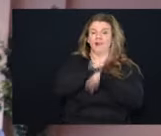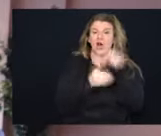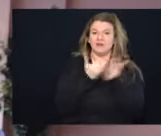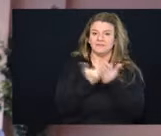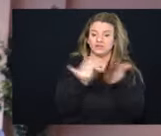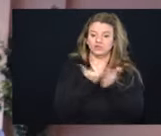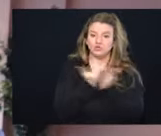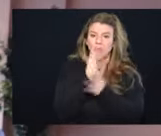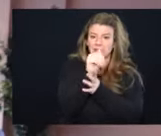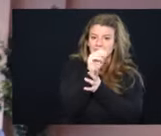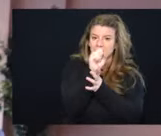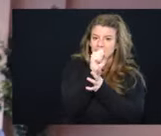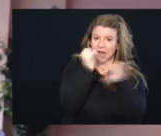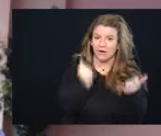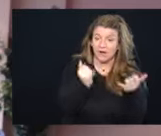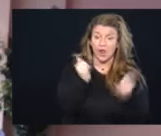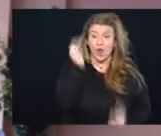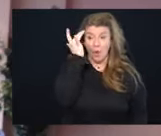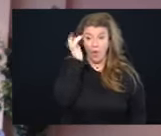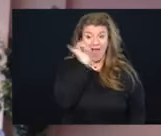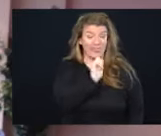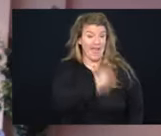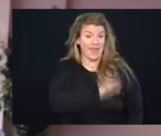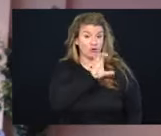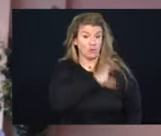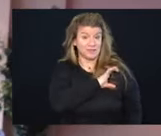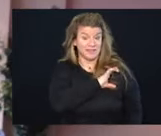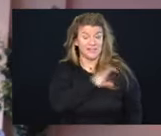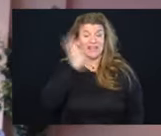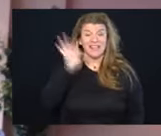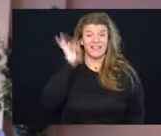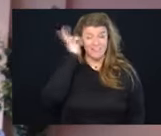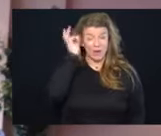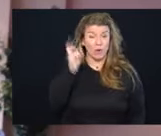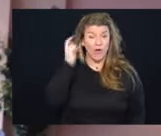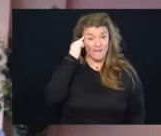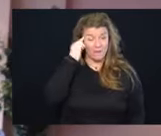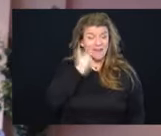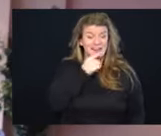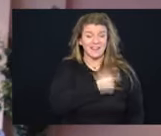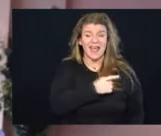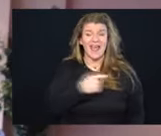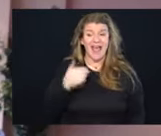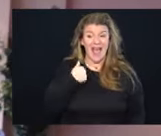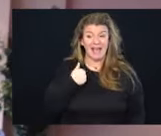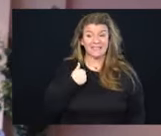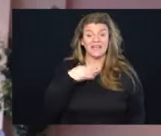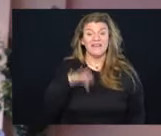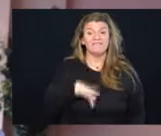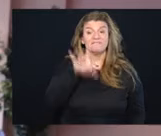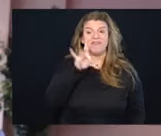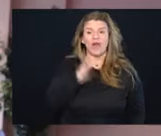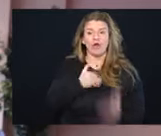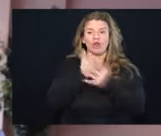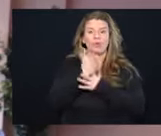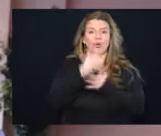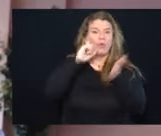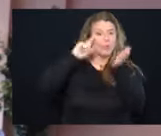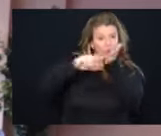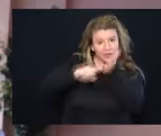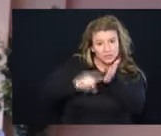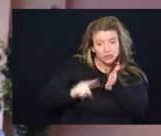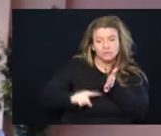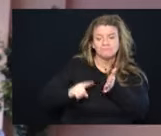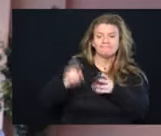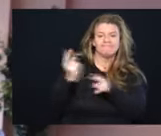And because of that characteristic, the federal government has, has found through research through the CDC and